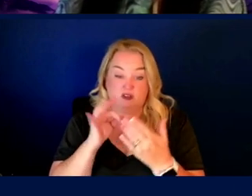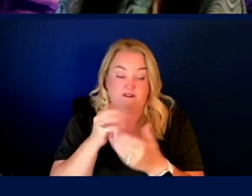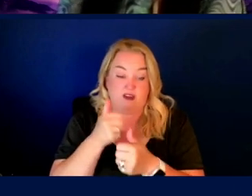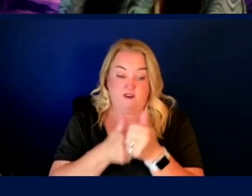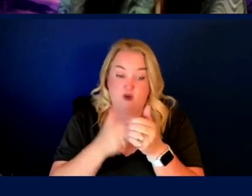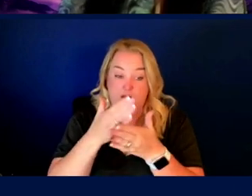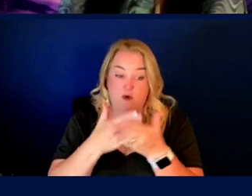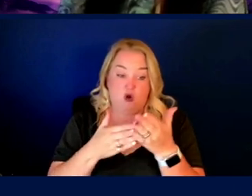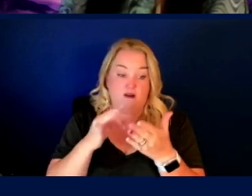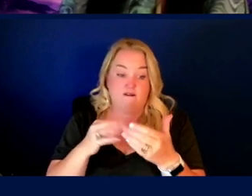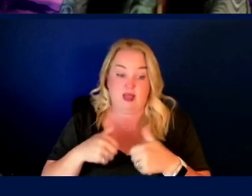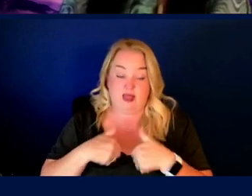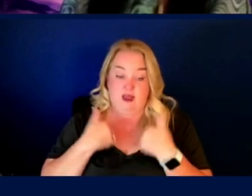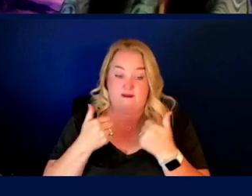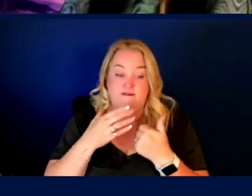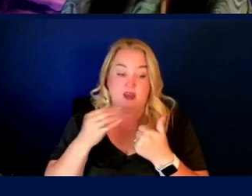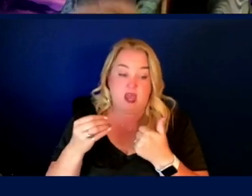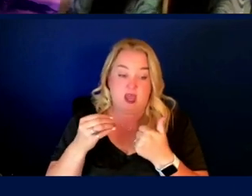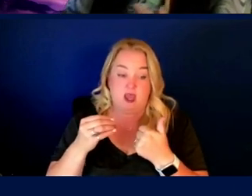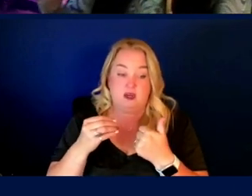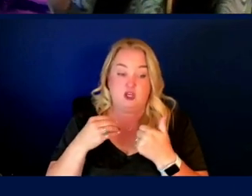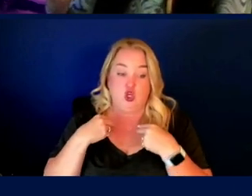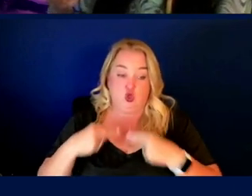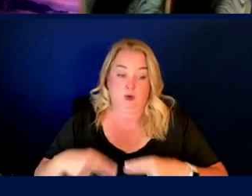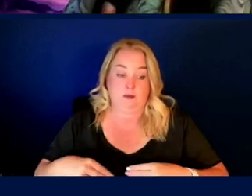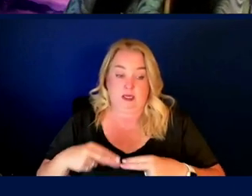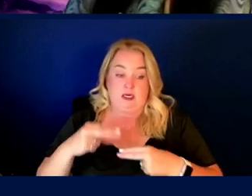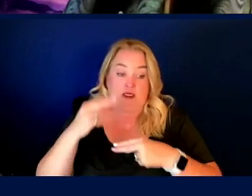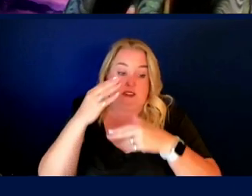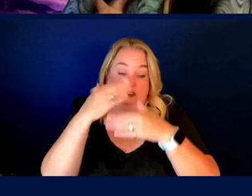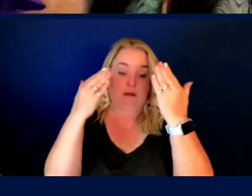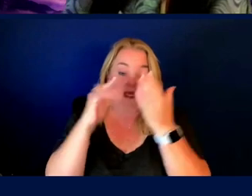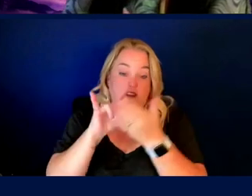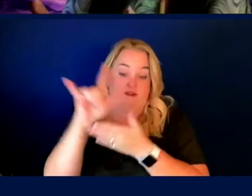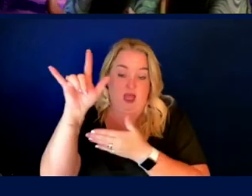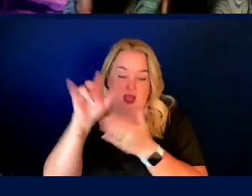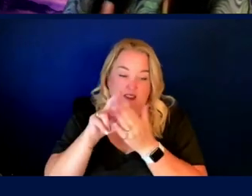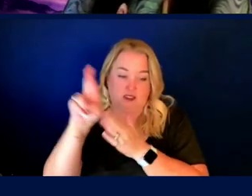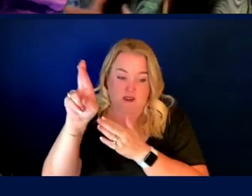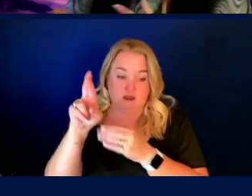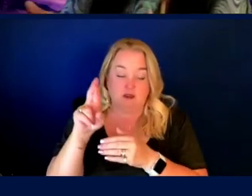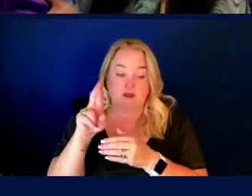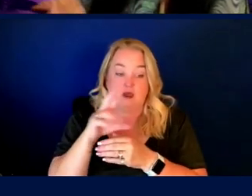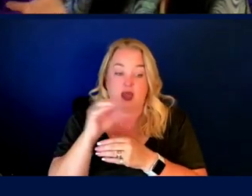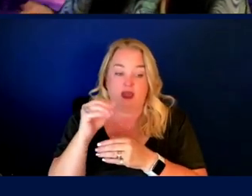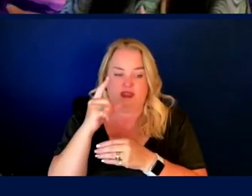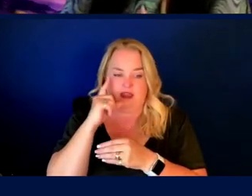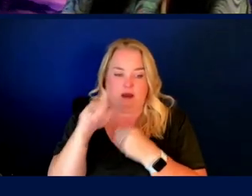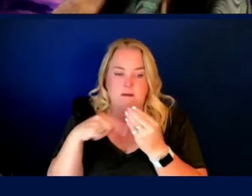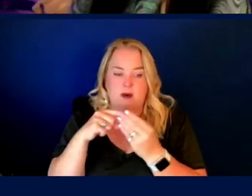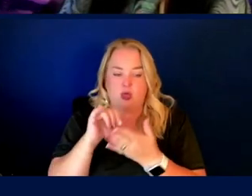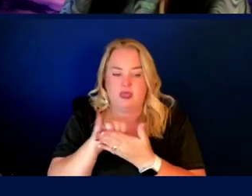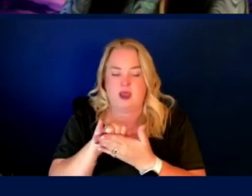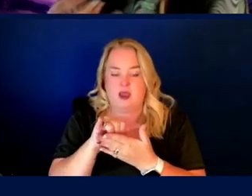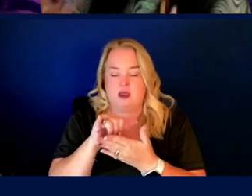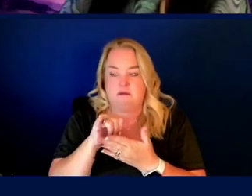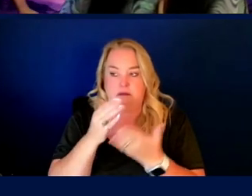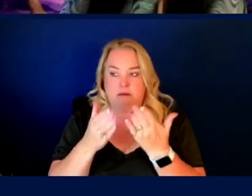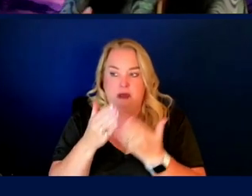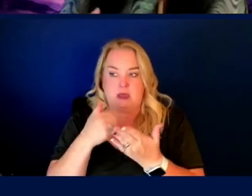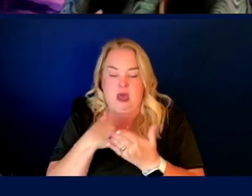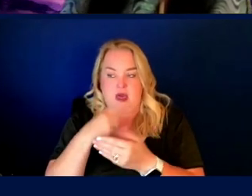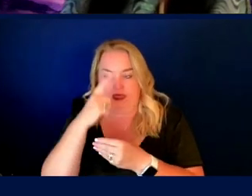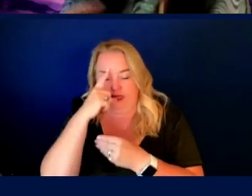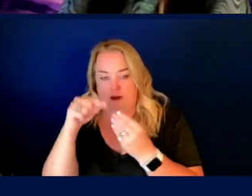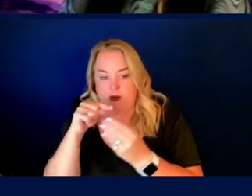facet of a human spaceflight effort. So just thinking from the lens of mission planning and resource allocation, some questions that, you know, I might consider if